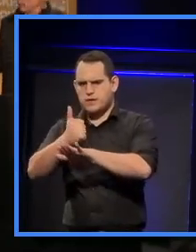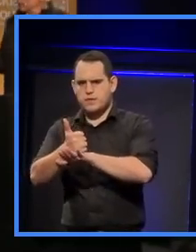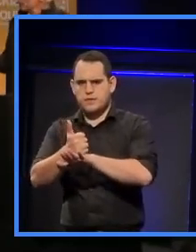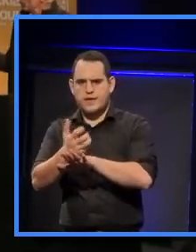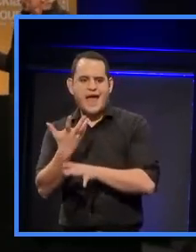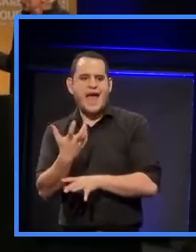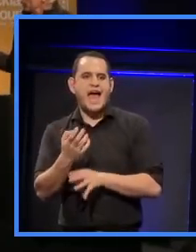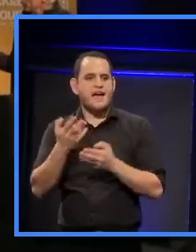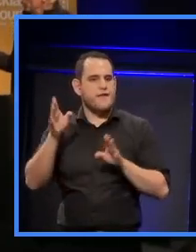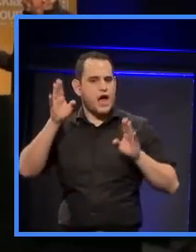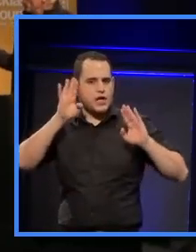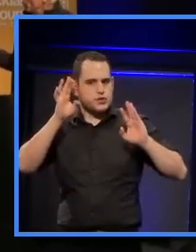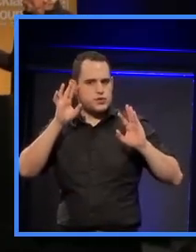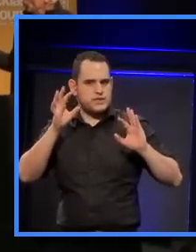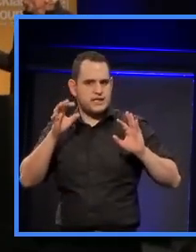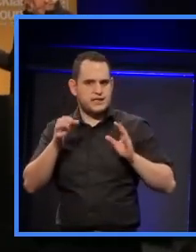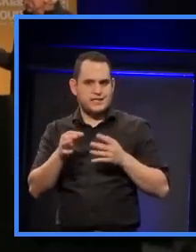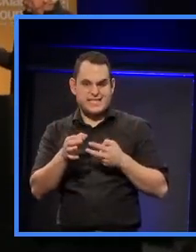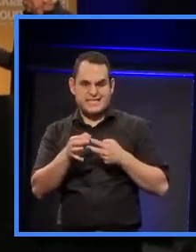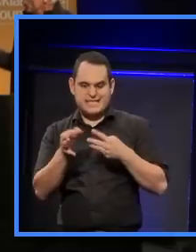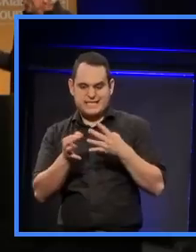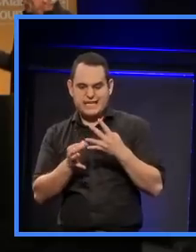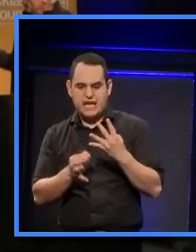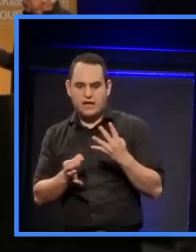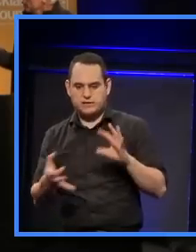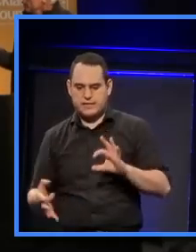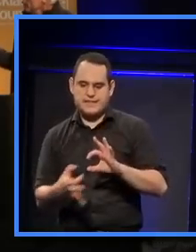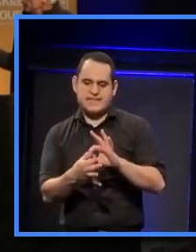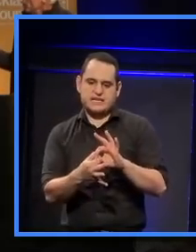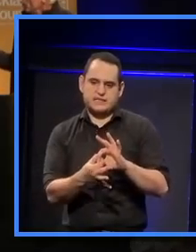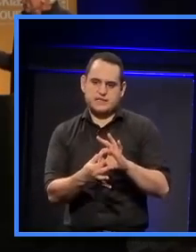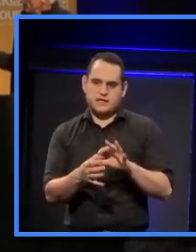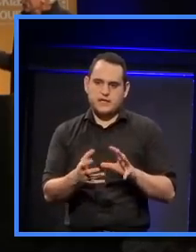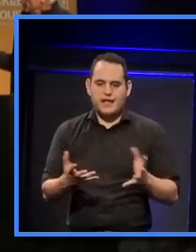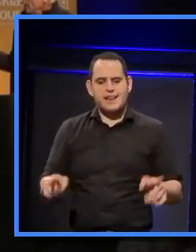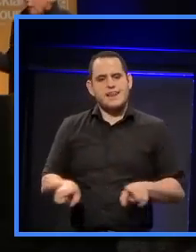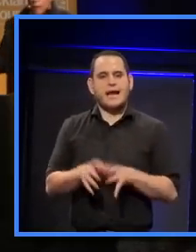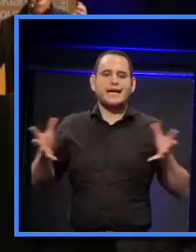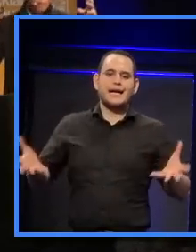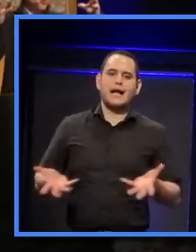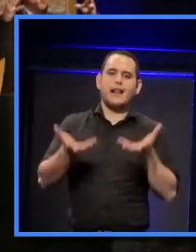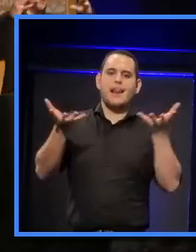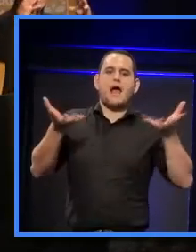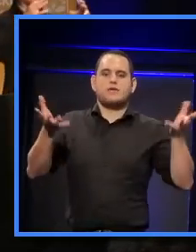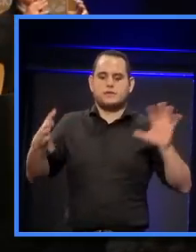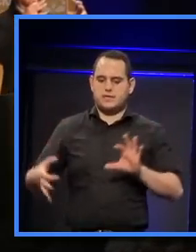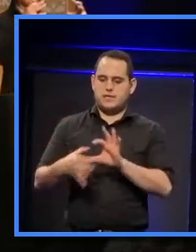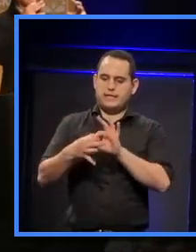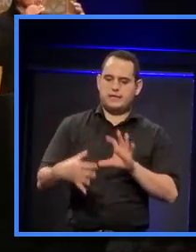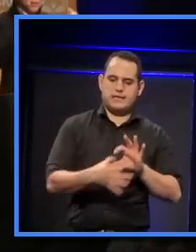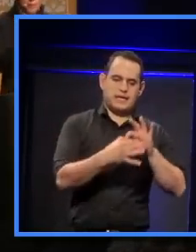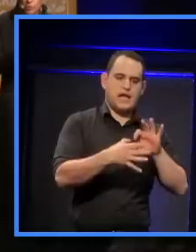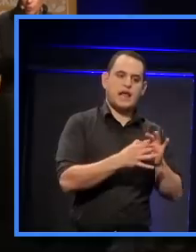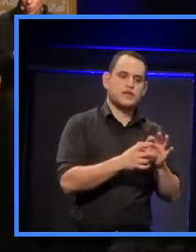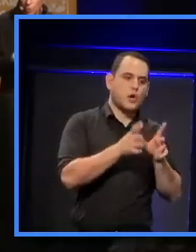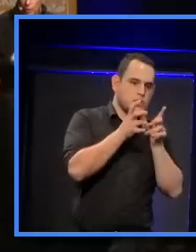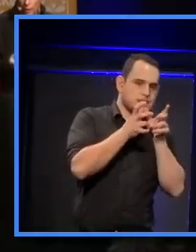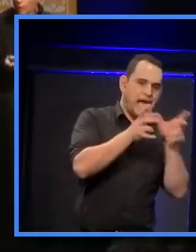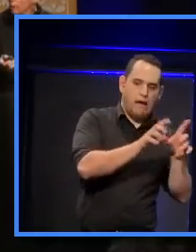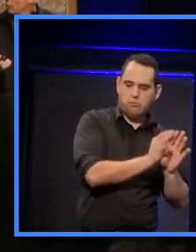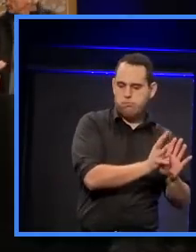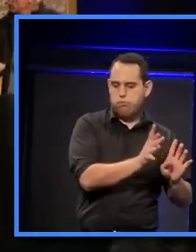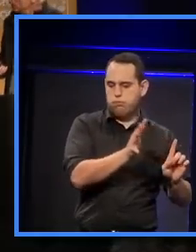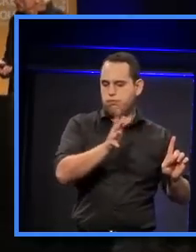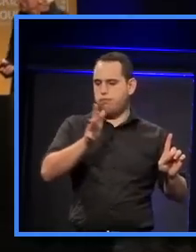acoustical elements, these what we call nuages or clouds that float around and form this inner volume to